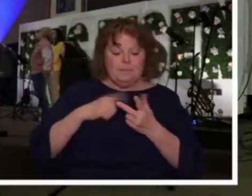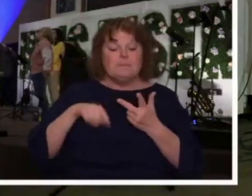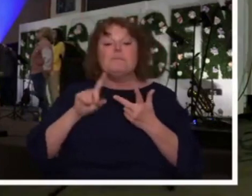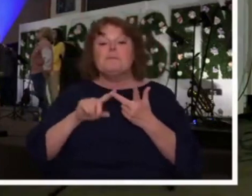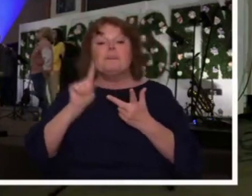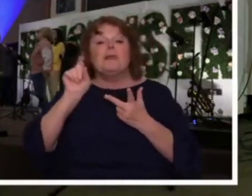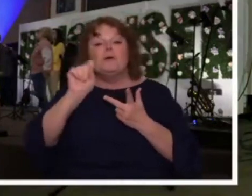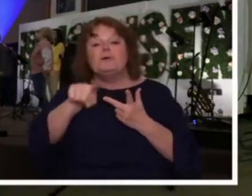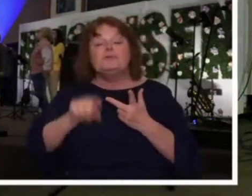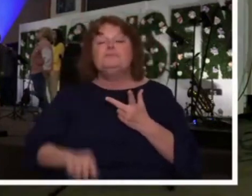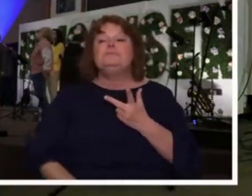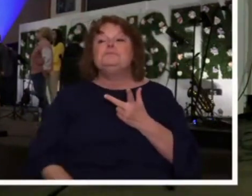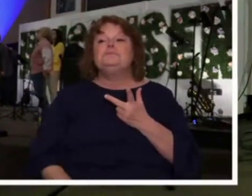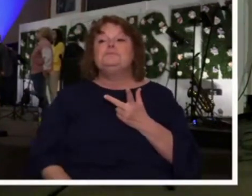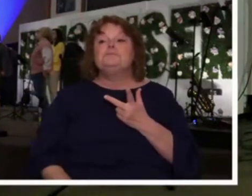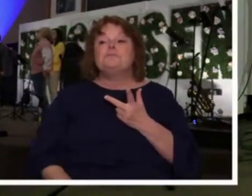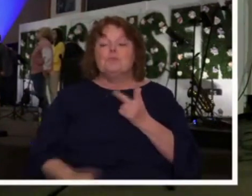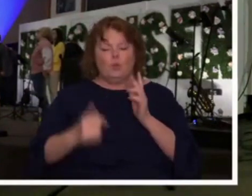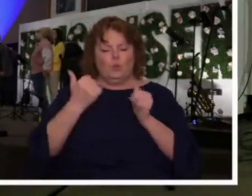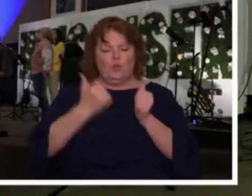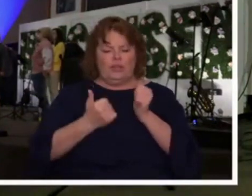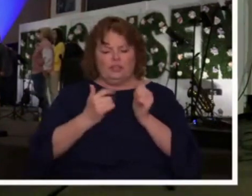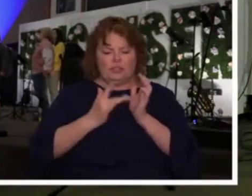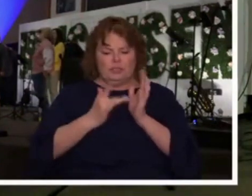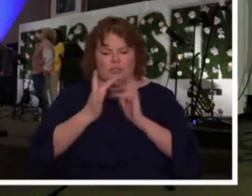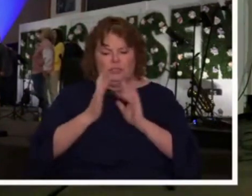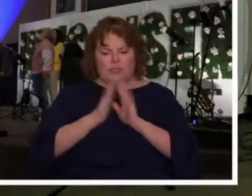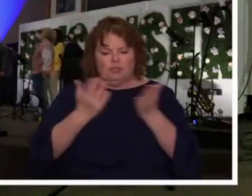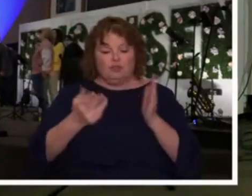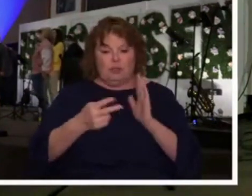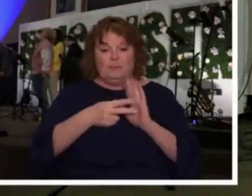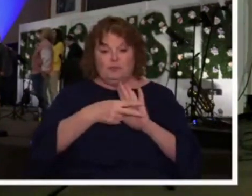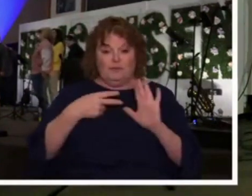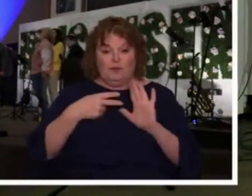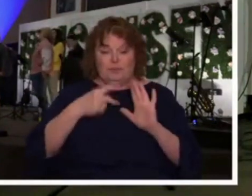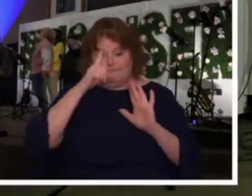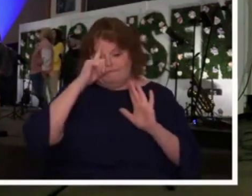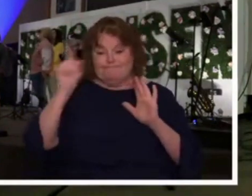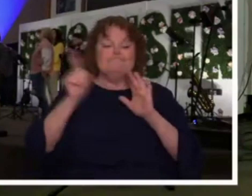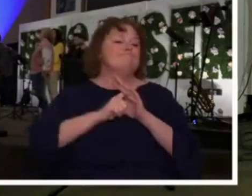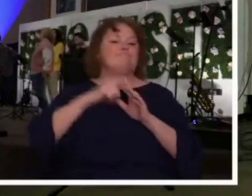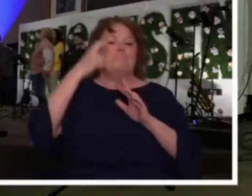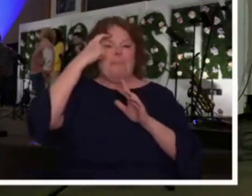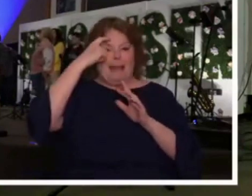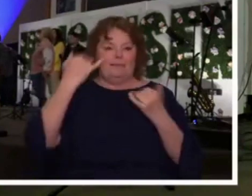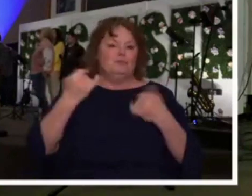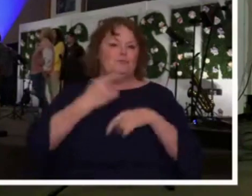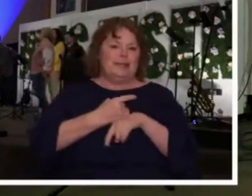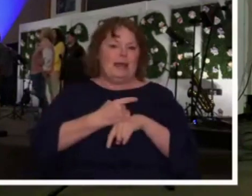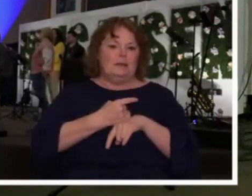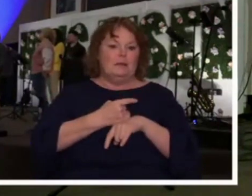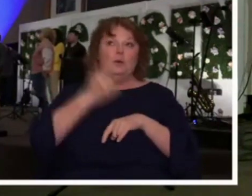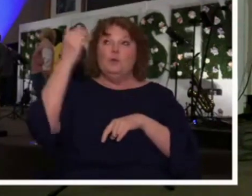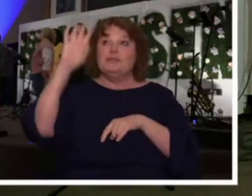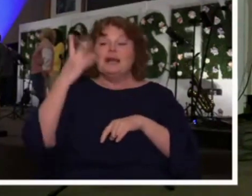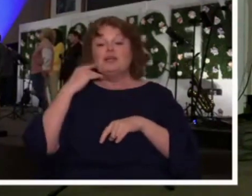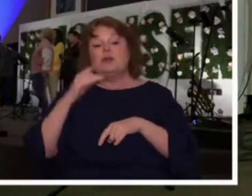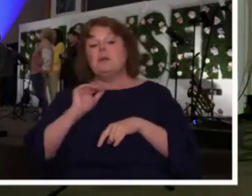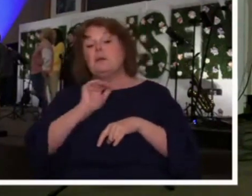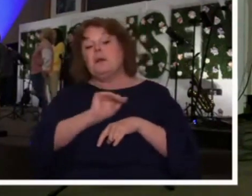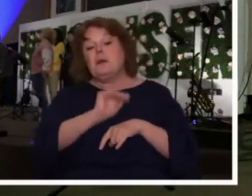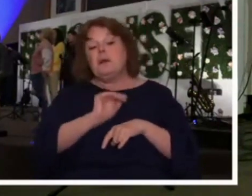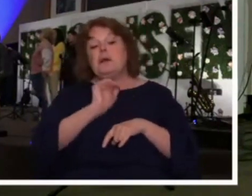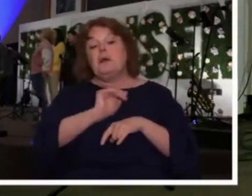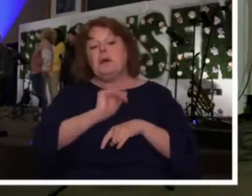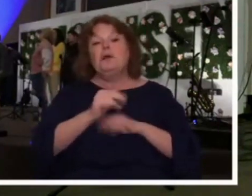Third question, what scripture came to my mind throughout the day? Was God trying to tell you something through